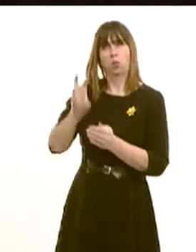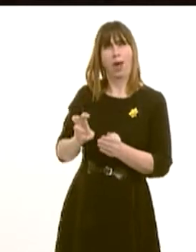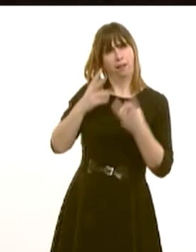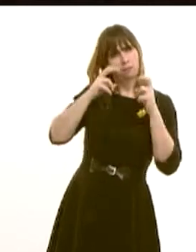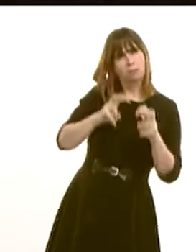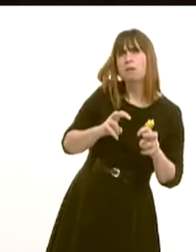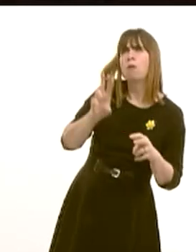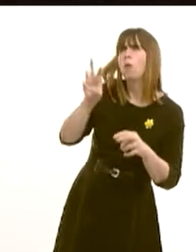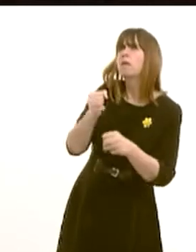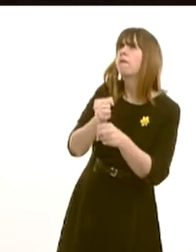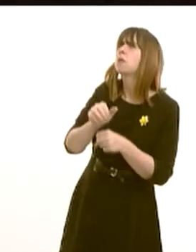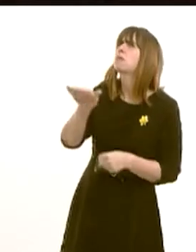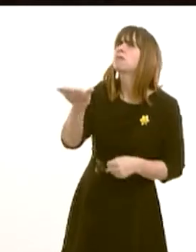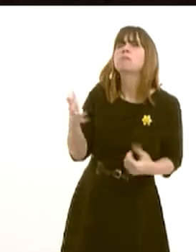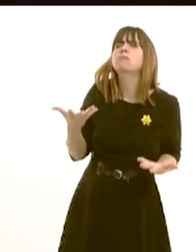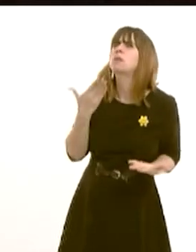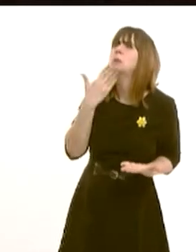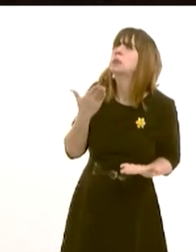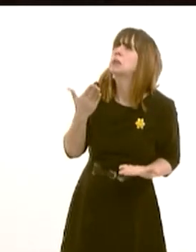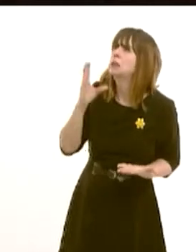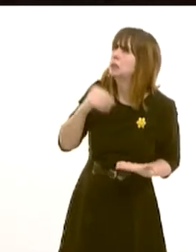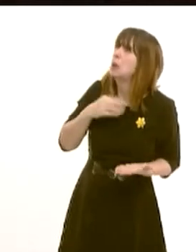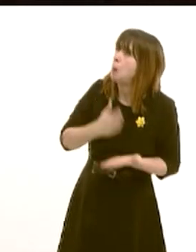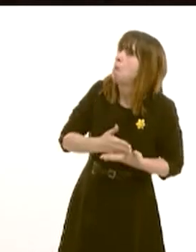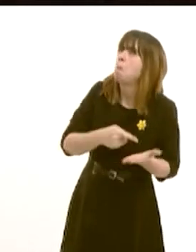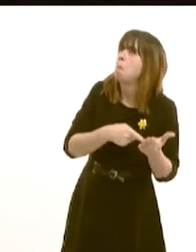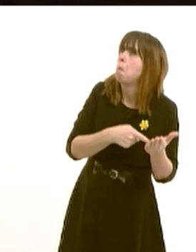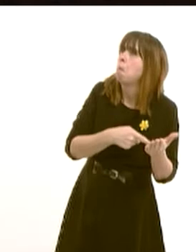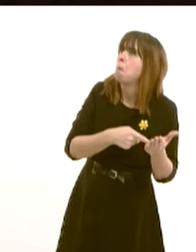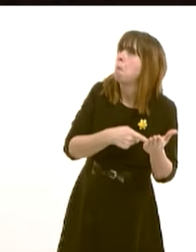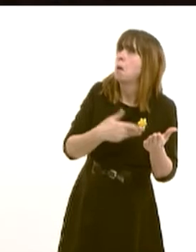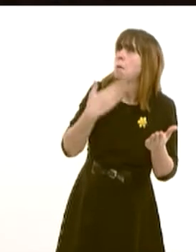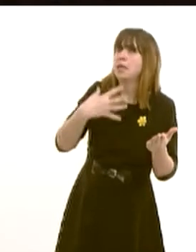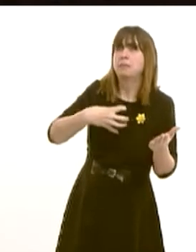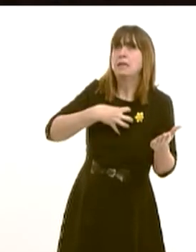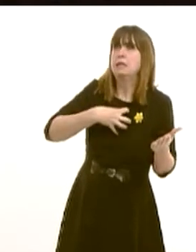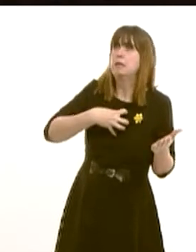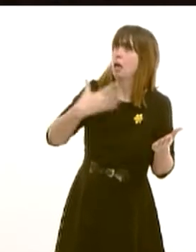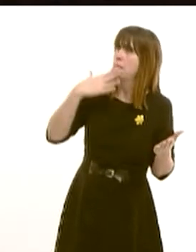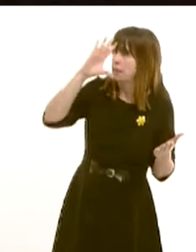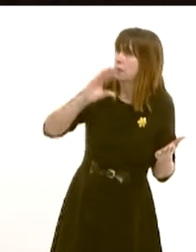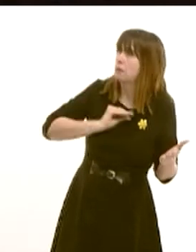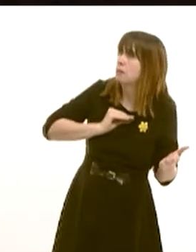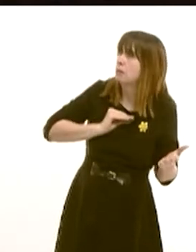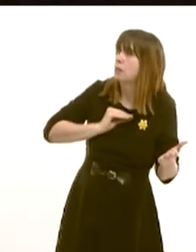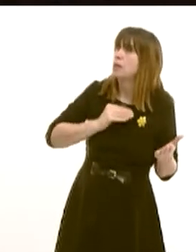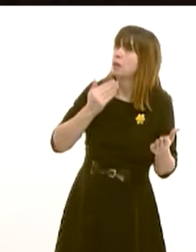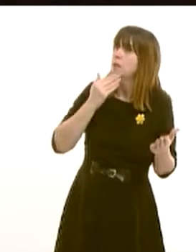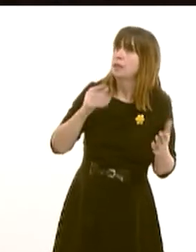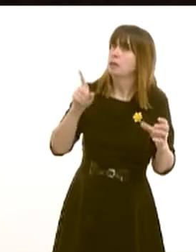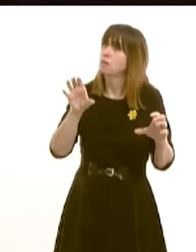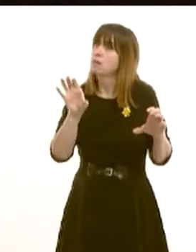from the Welsh Government with regard to confirmation from the minister that they should pay the additional